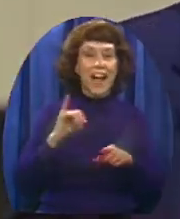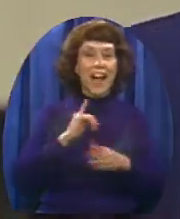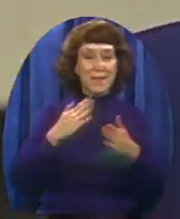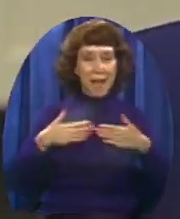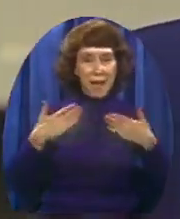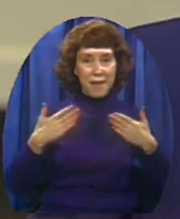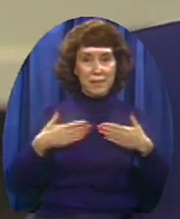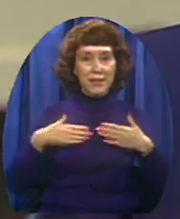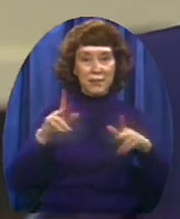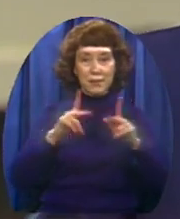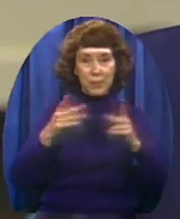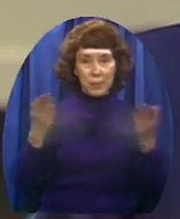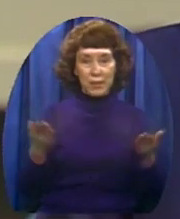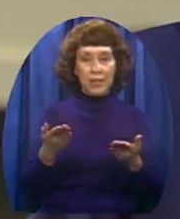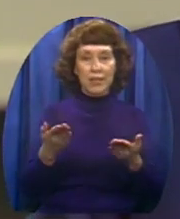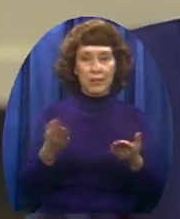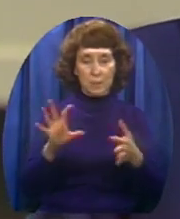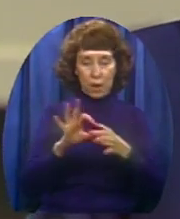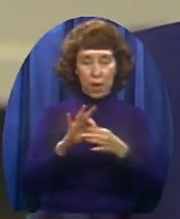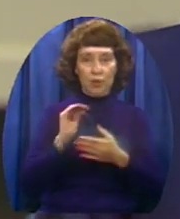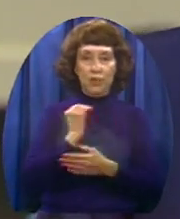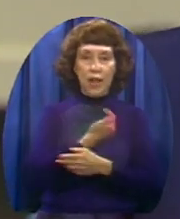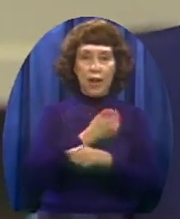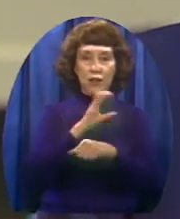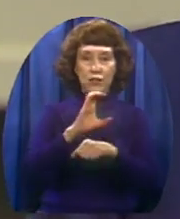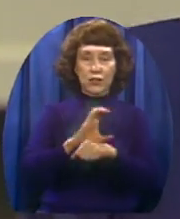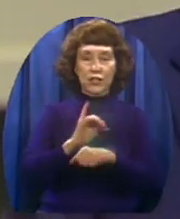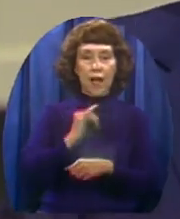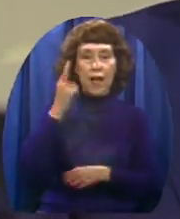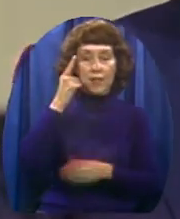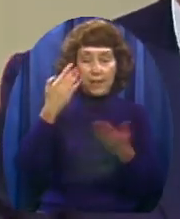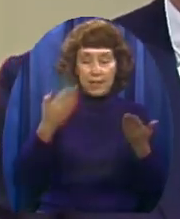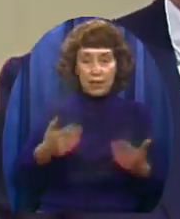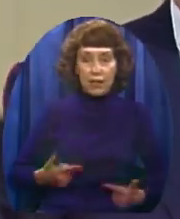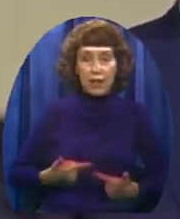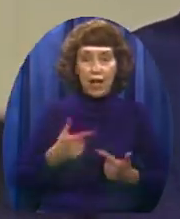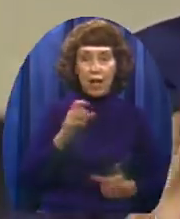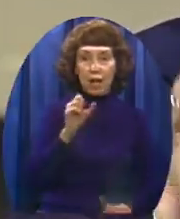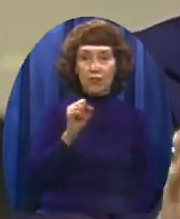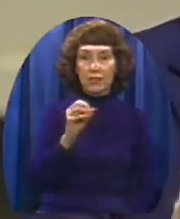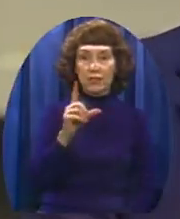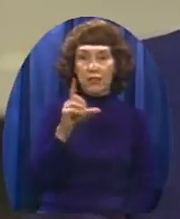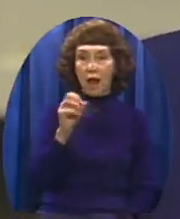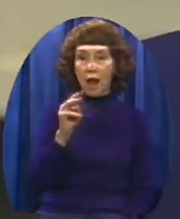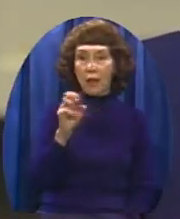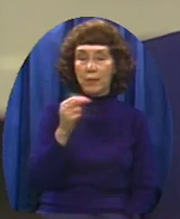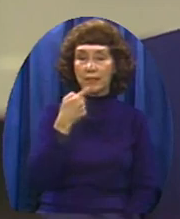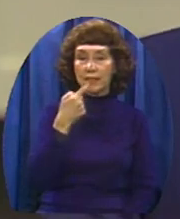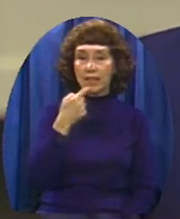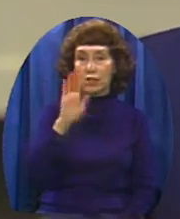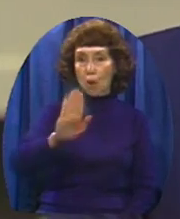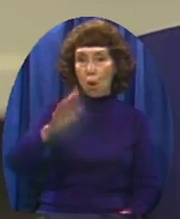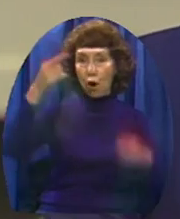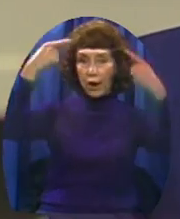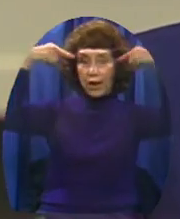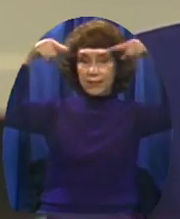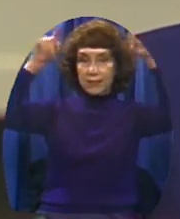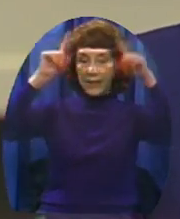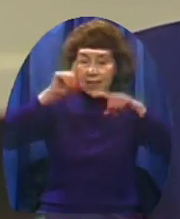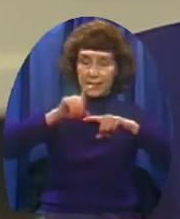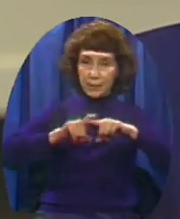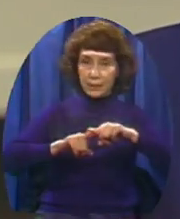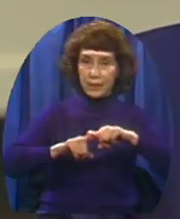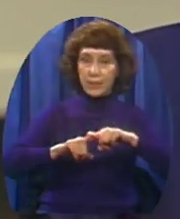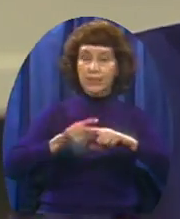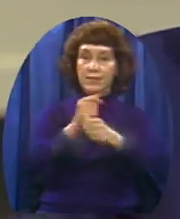And I think that in life Solomon is telling us That success is predicated upon the ability to love